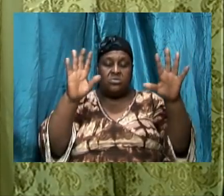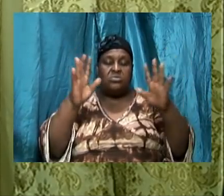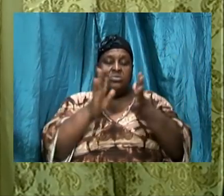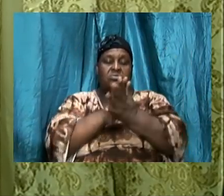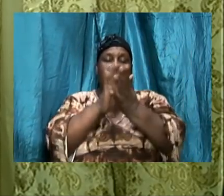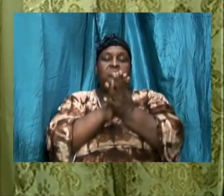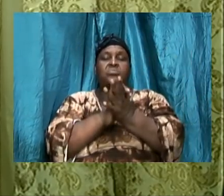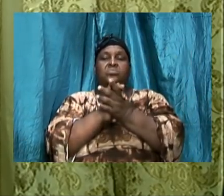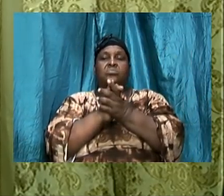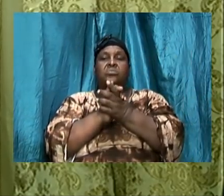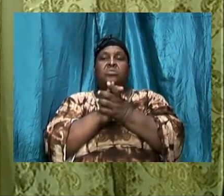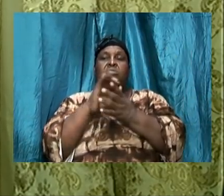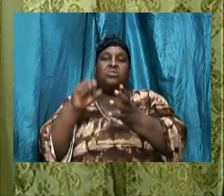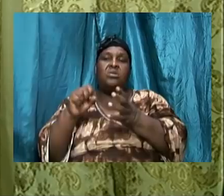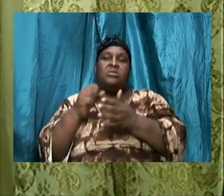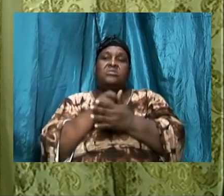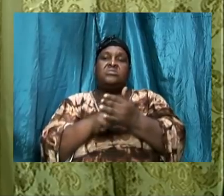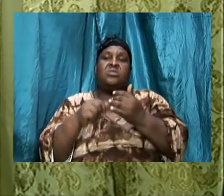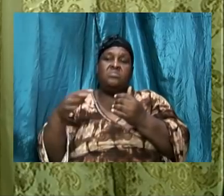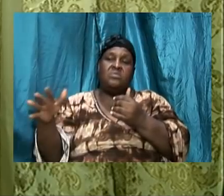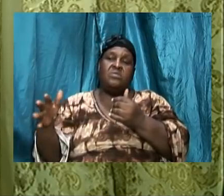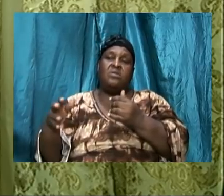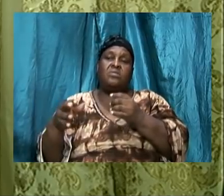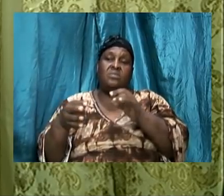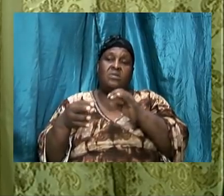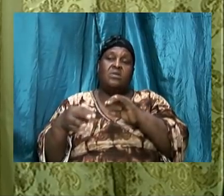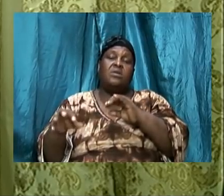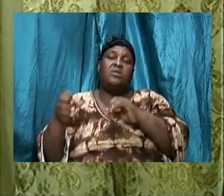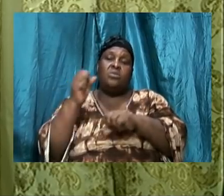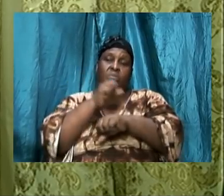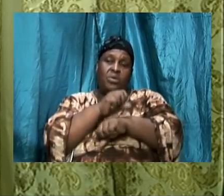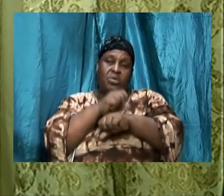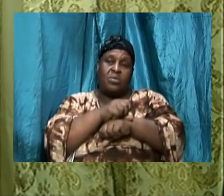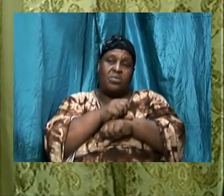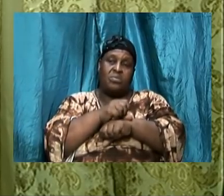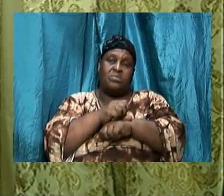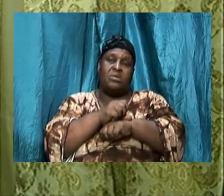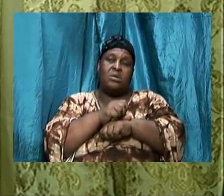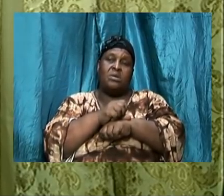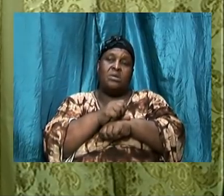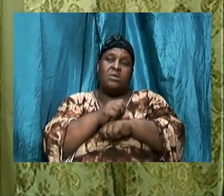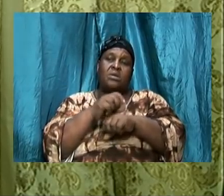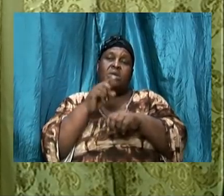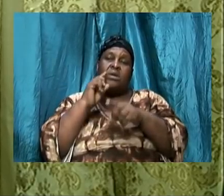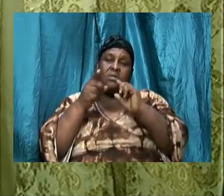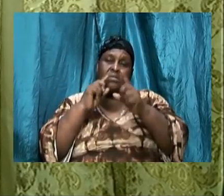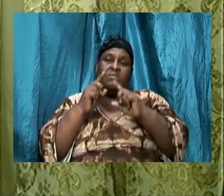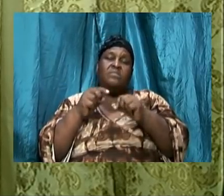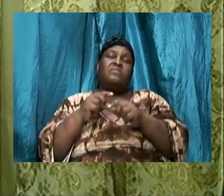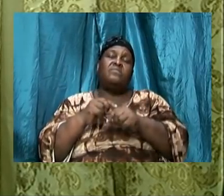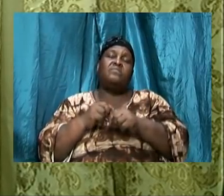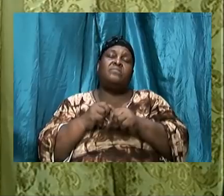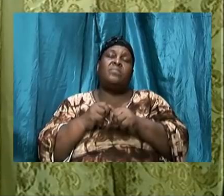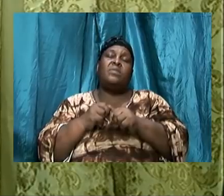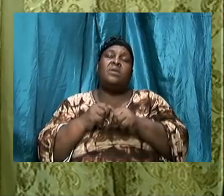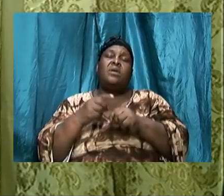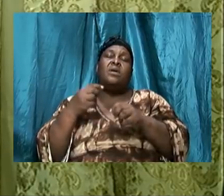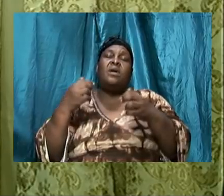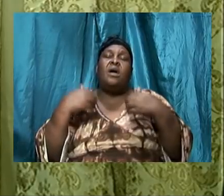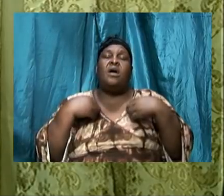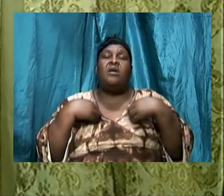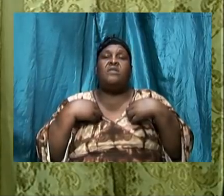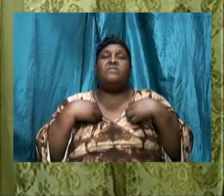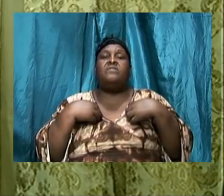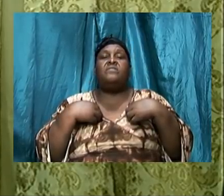yes something was done in relation to discussing and coming up with a solution for that I will have